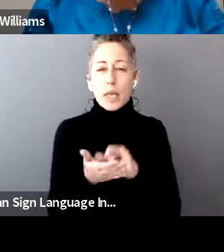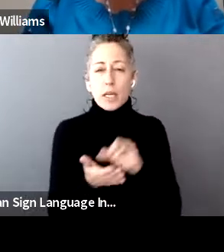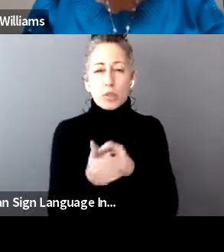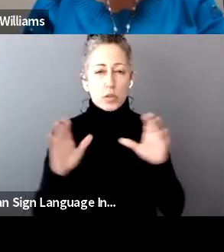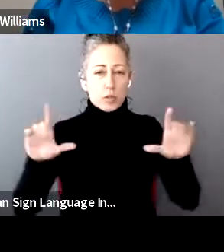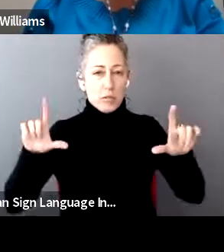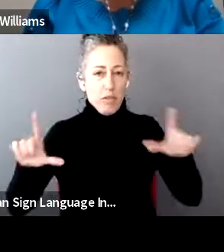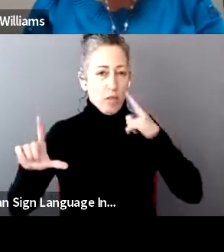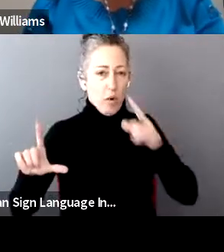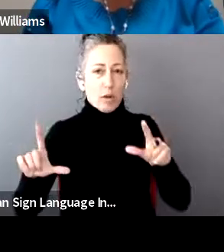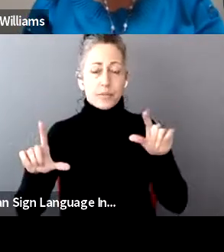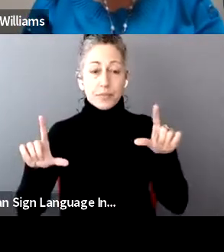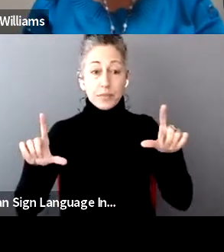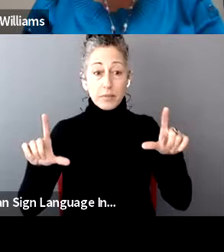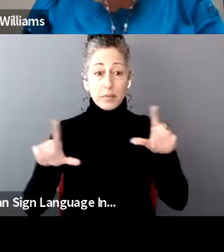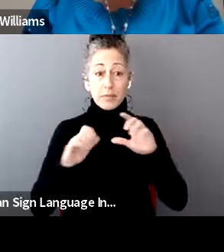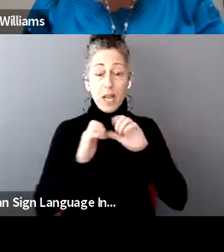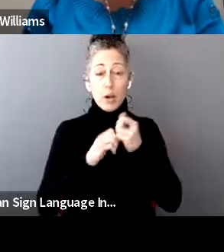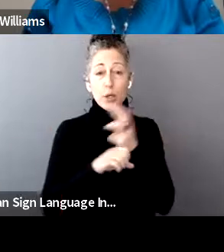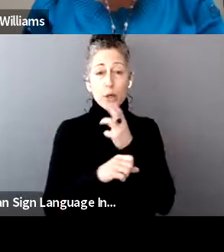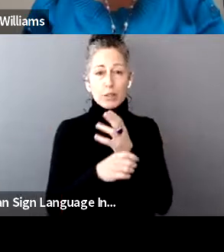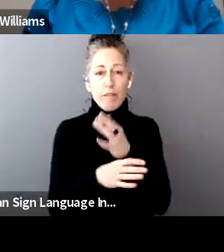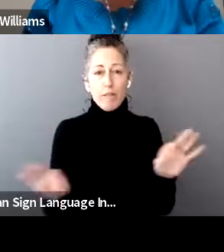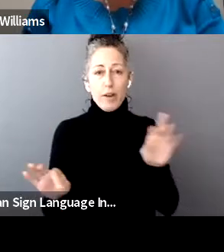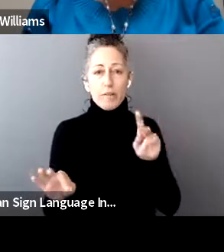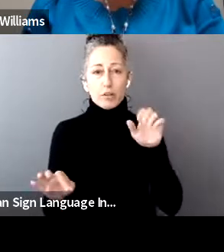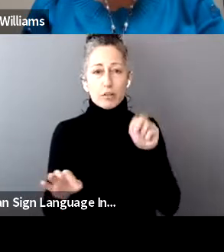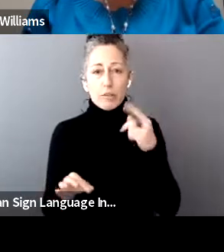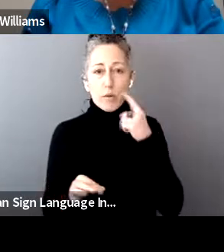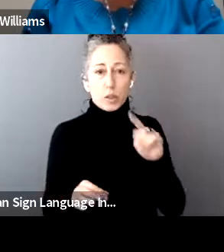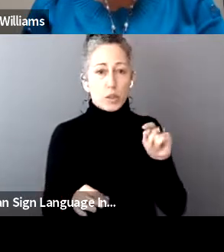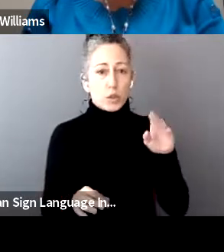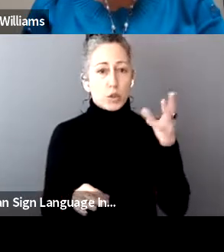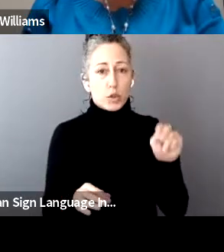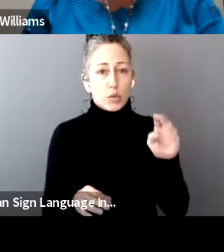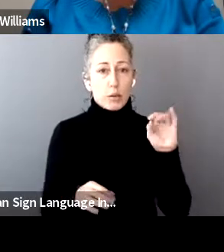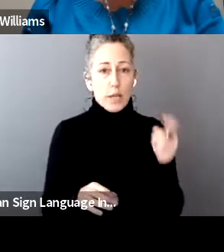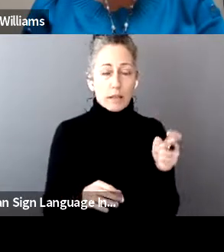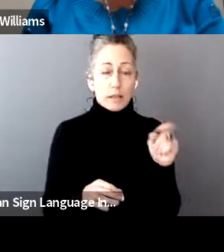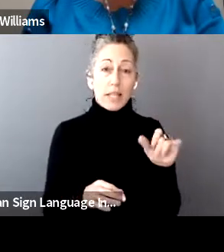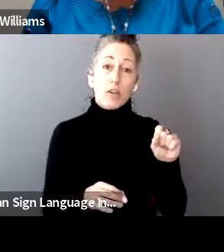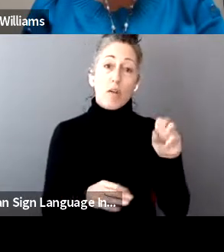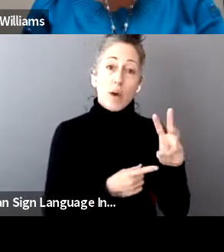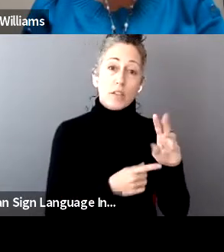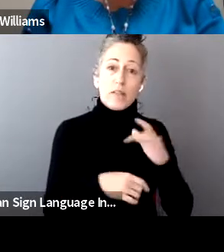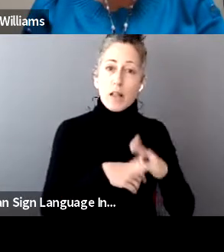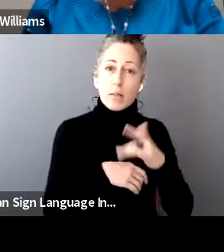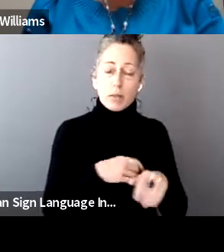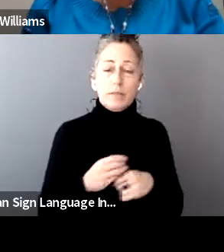instructions on how to use the free version of TurboTax software is also available on this website.